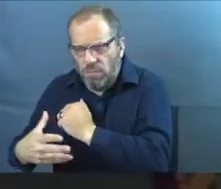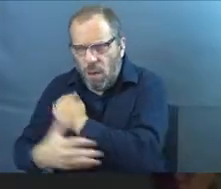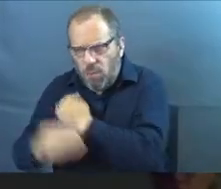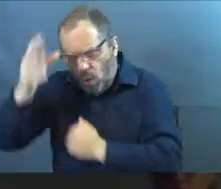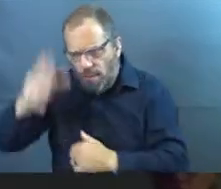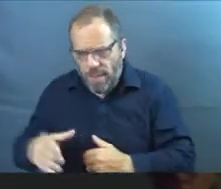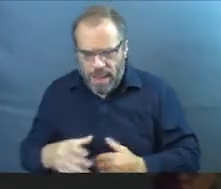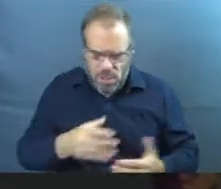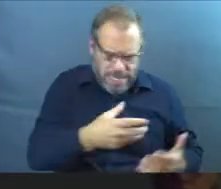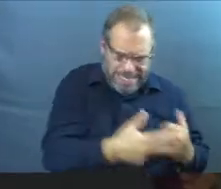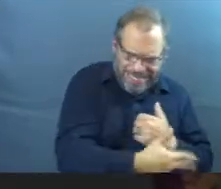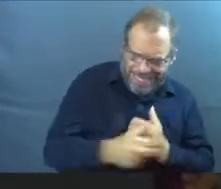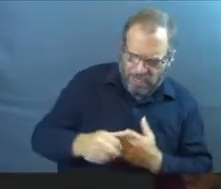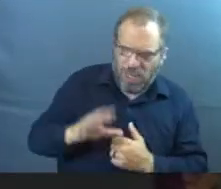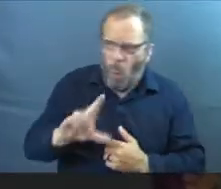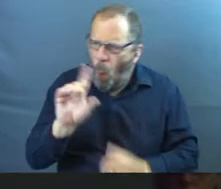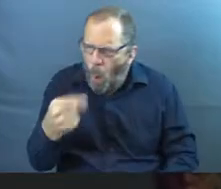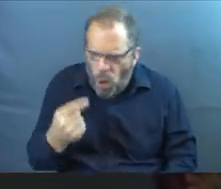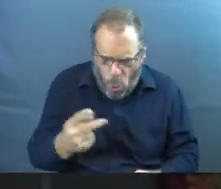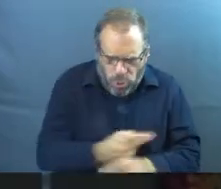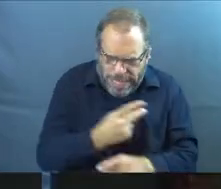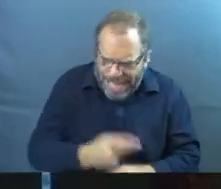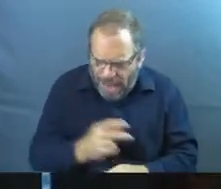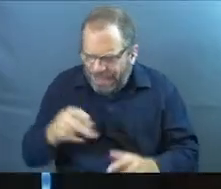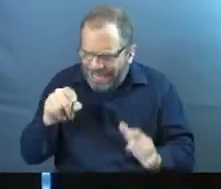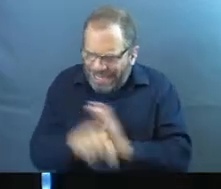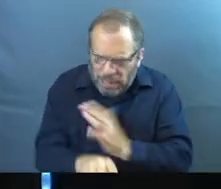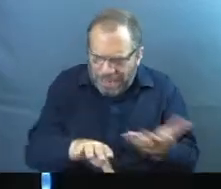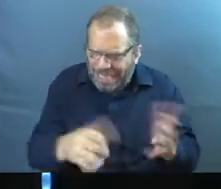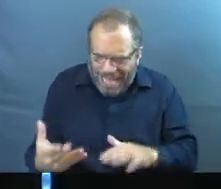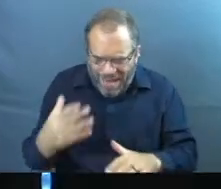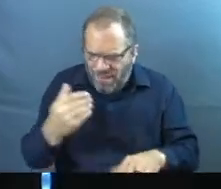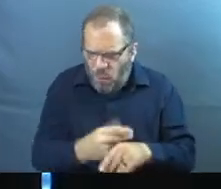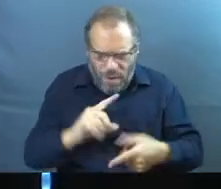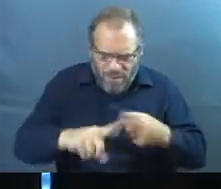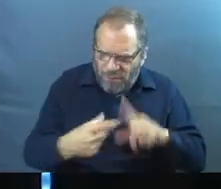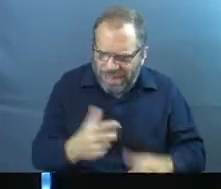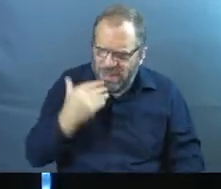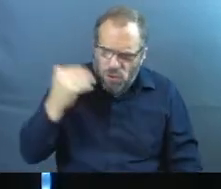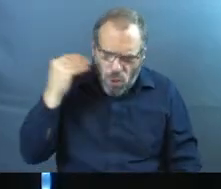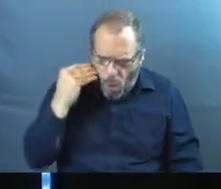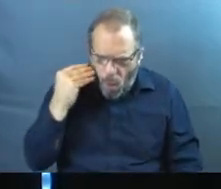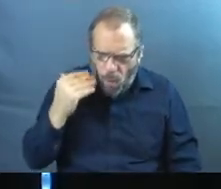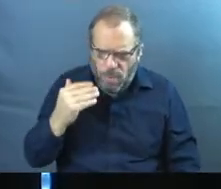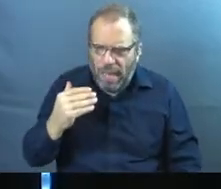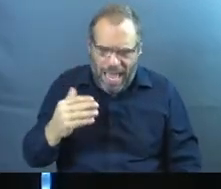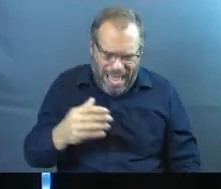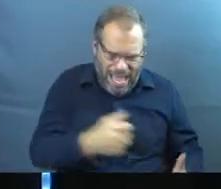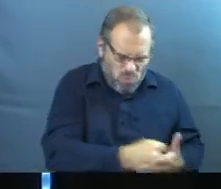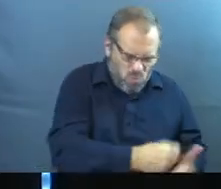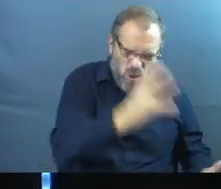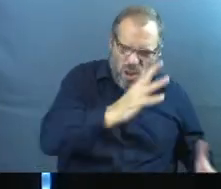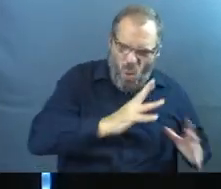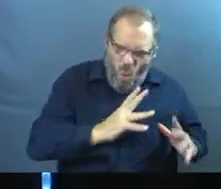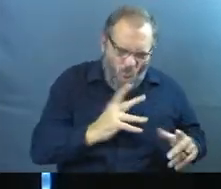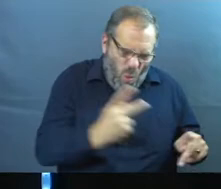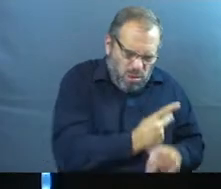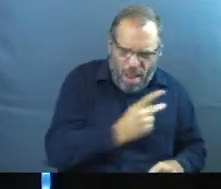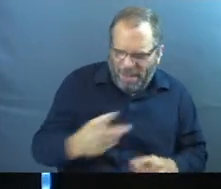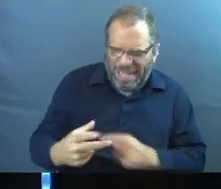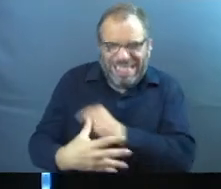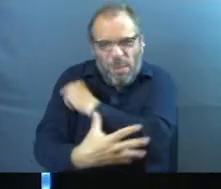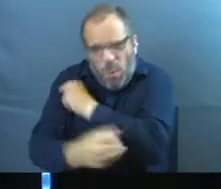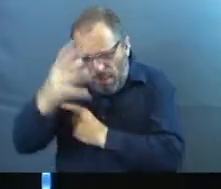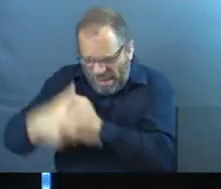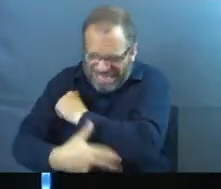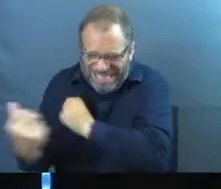the rich man steals the poor man's one and only lamb and sacrifices it for some guests that he's having over, and the rich man had plenty of lambs, but he takes